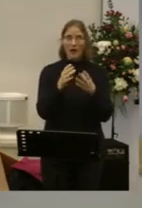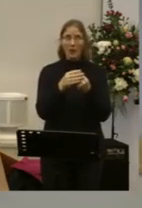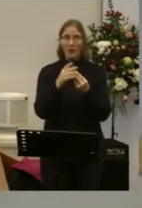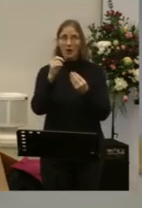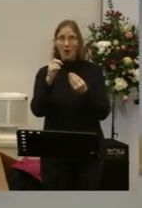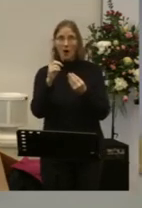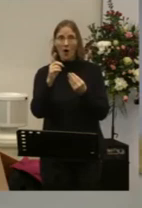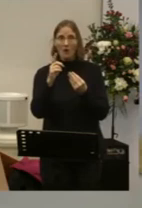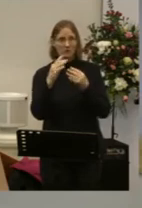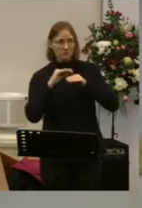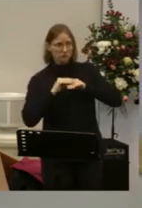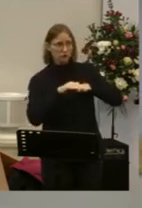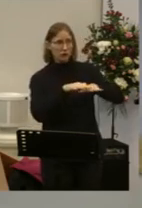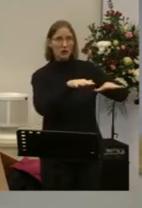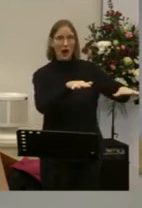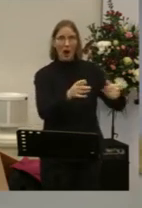How is that going?